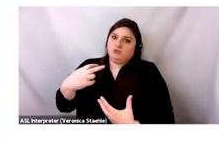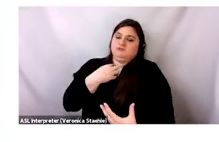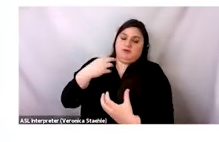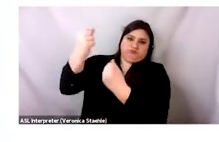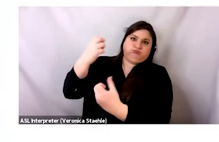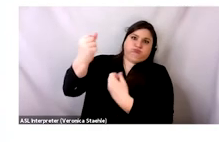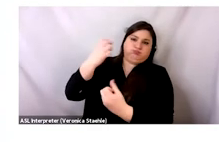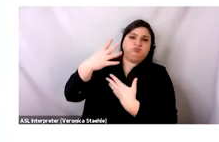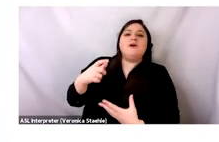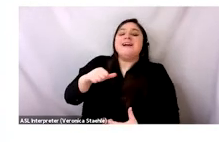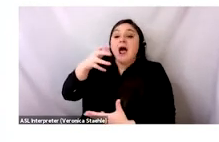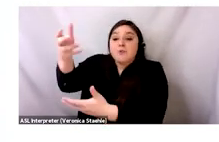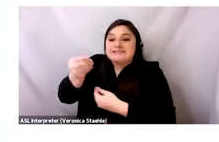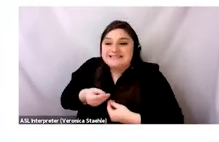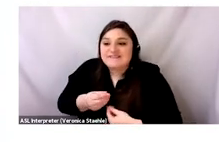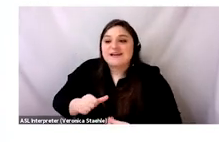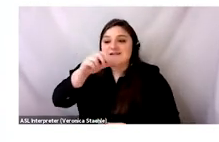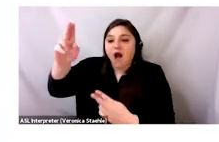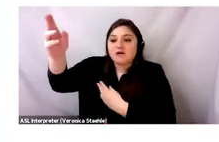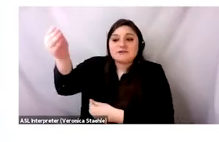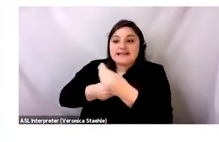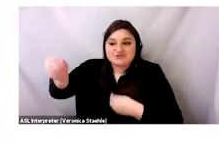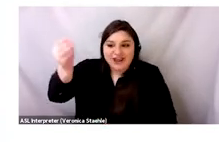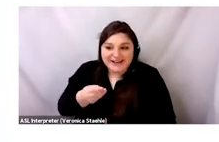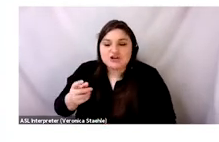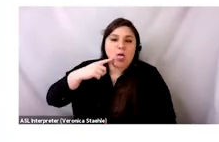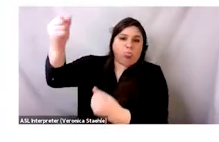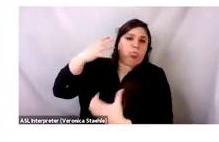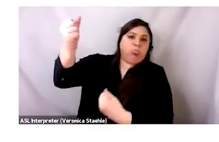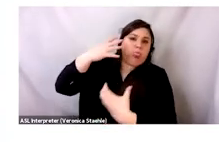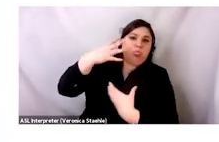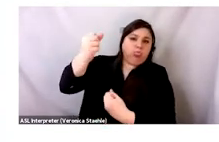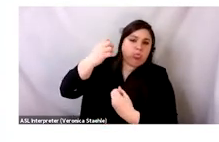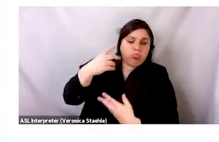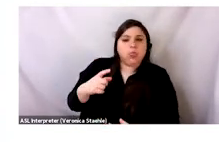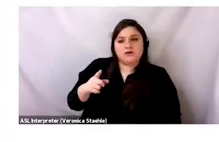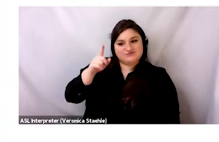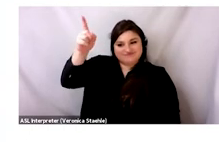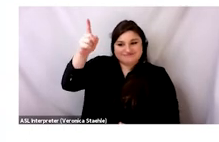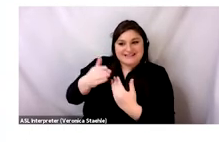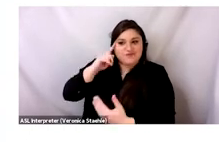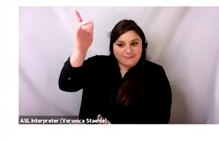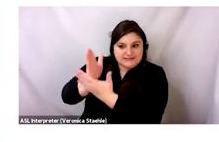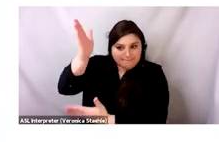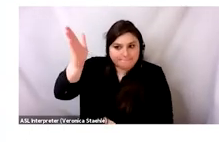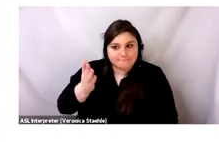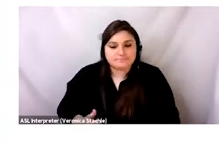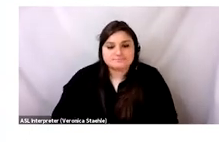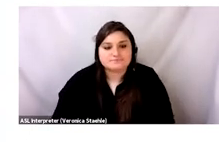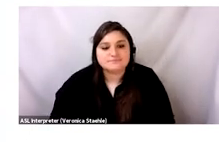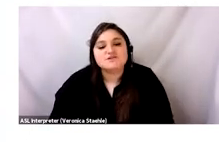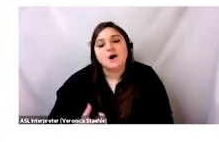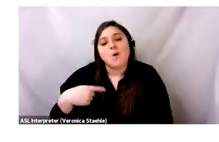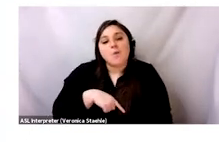people on the receiving end to put a stop to it. And we all need to really play our part. EPR policies. EPR